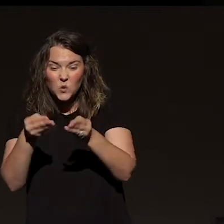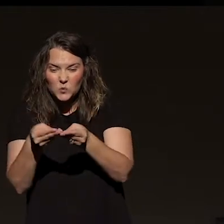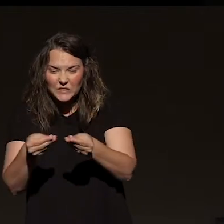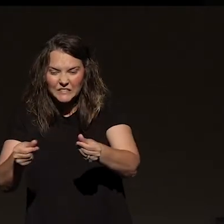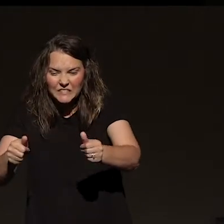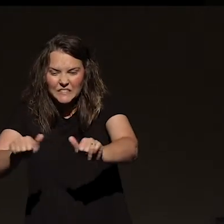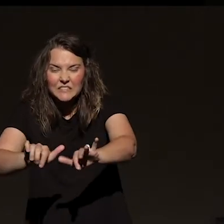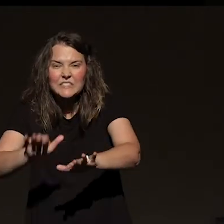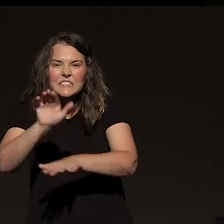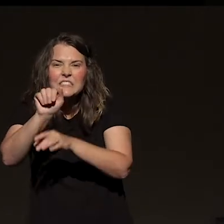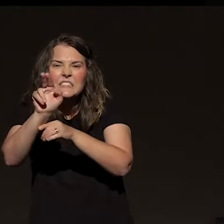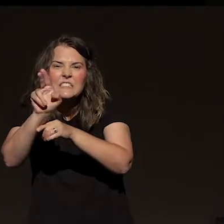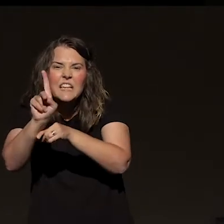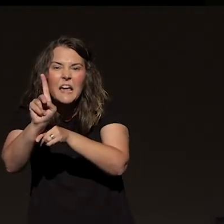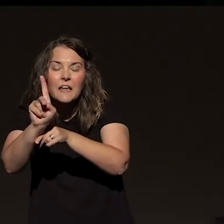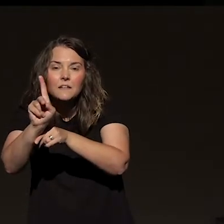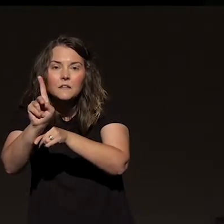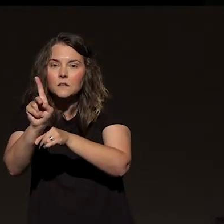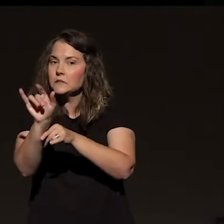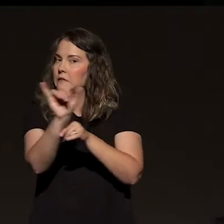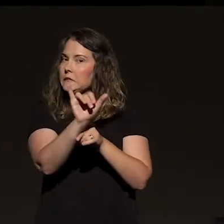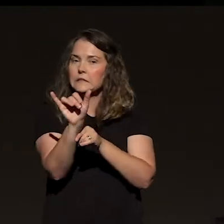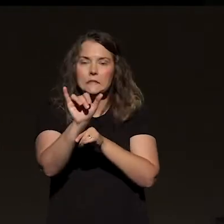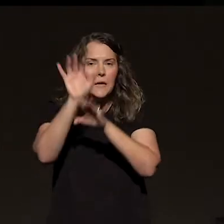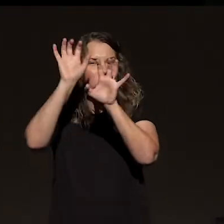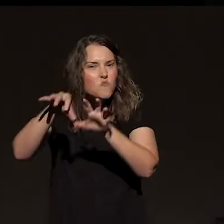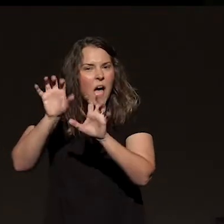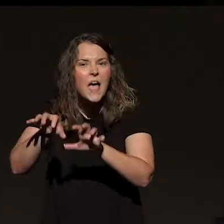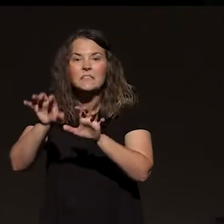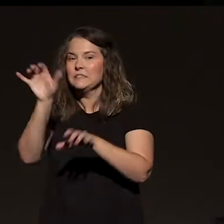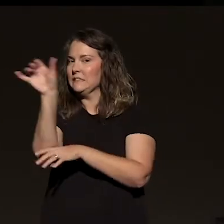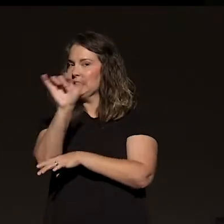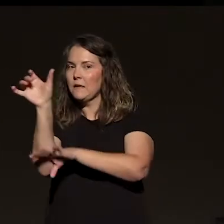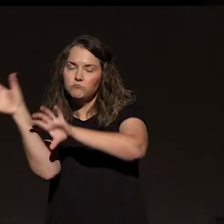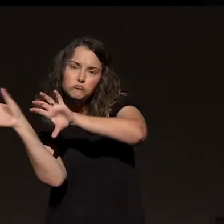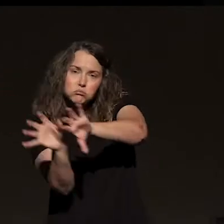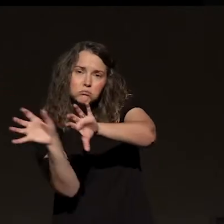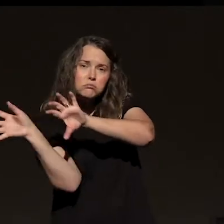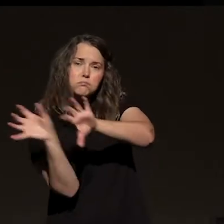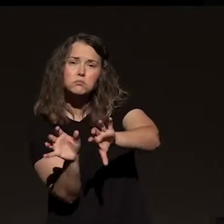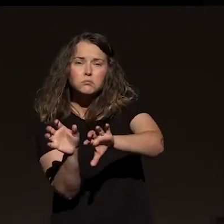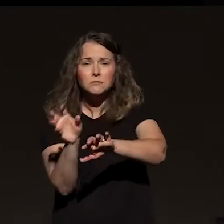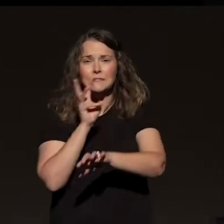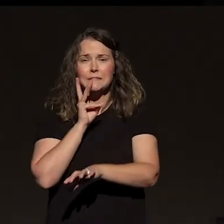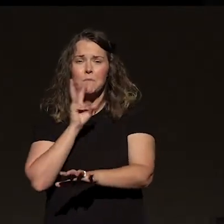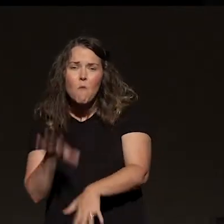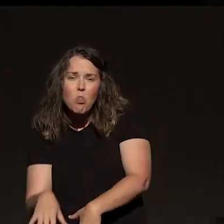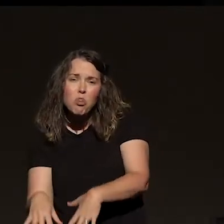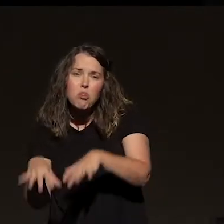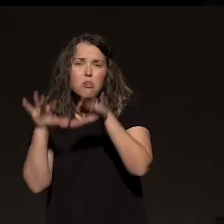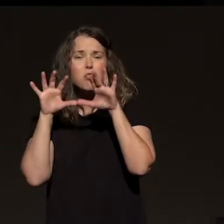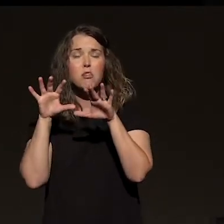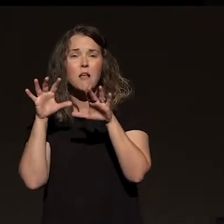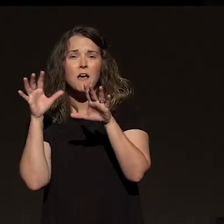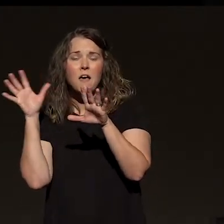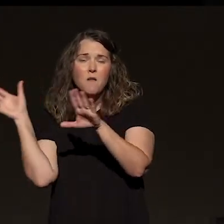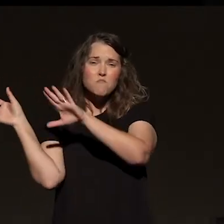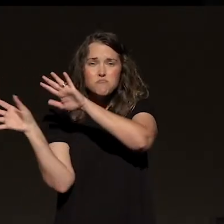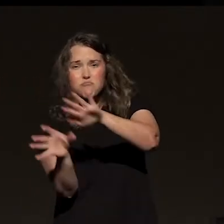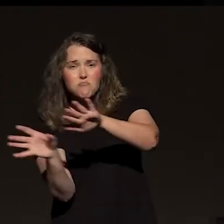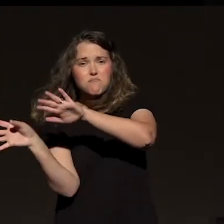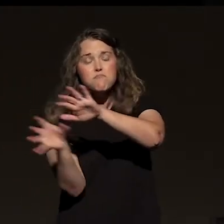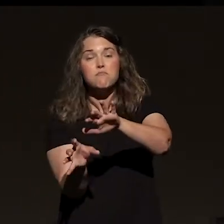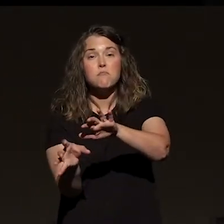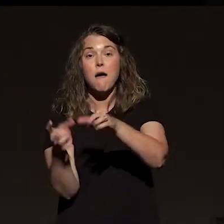and the same storm, the same rain fell, the same floods come, the same winds blow and slam against that